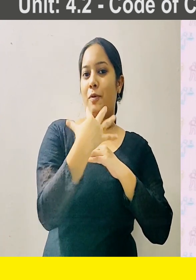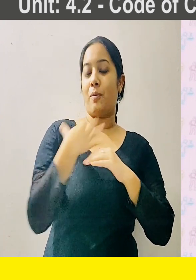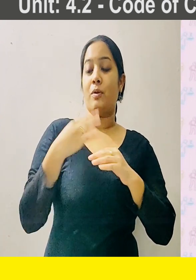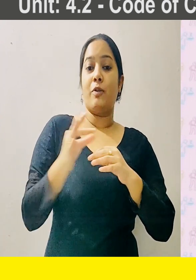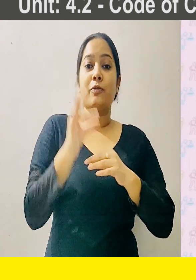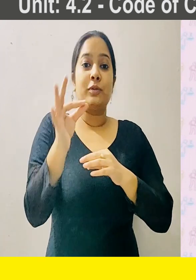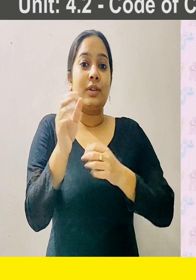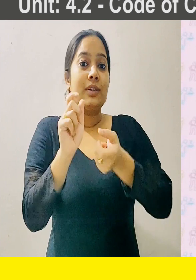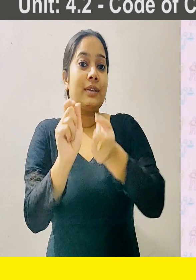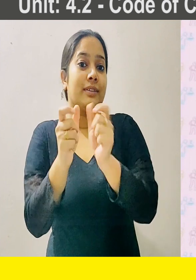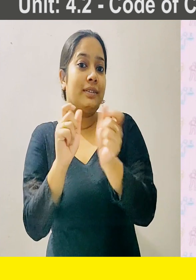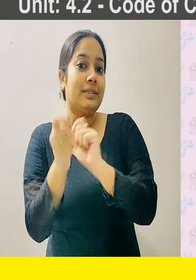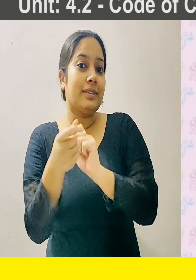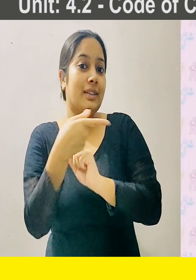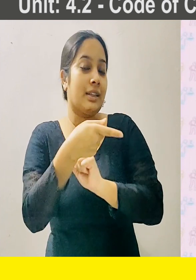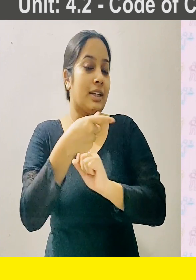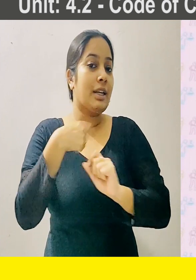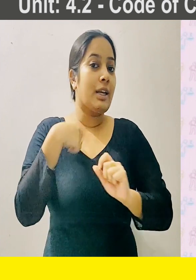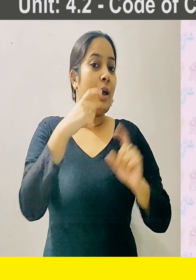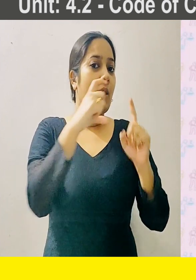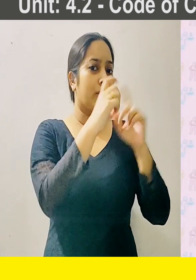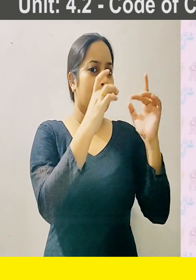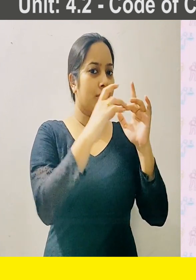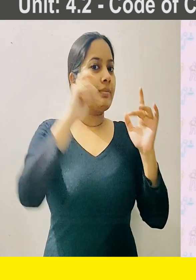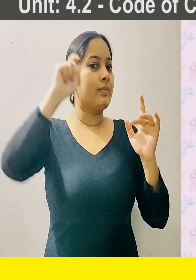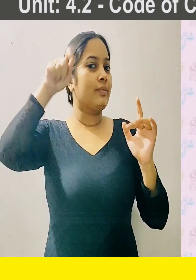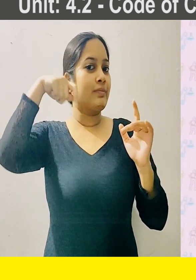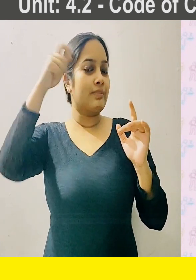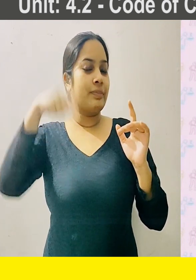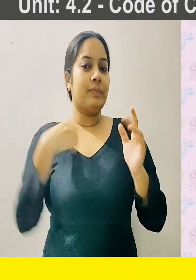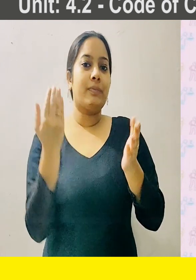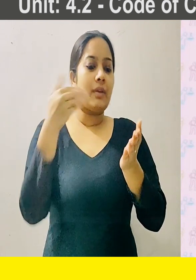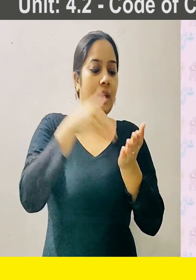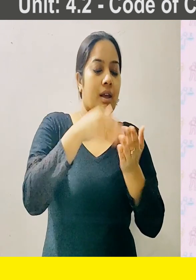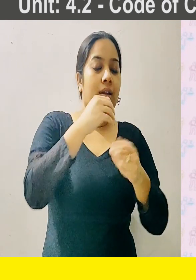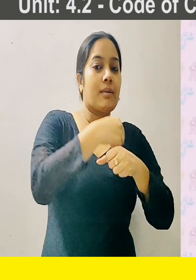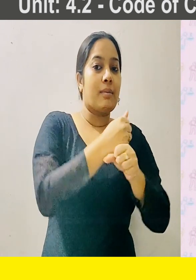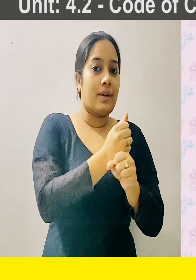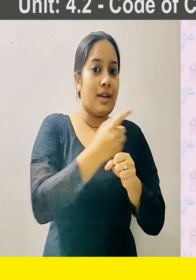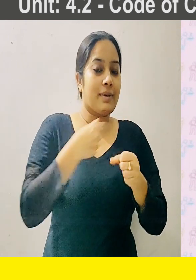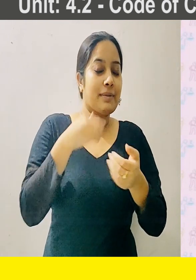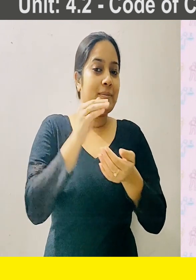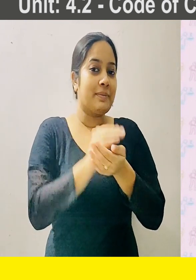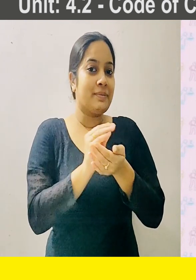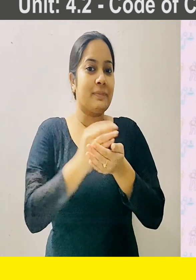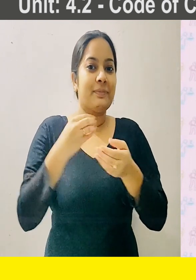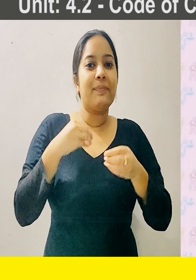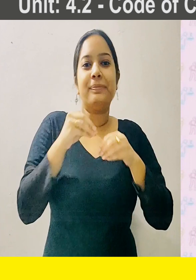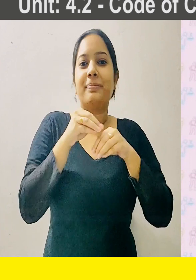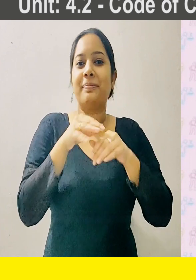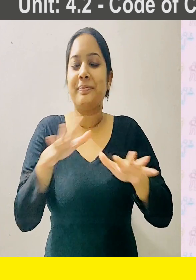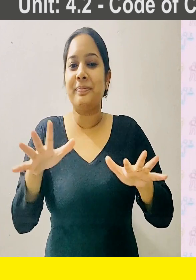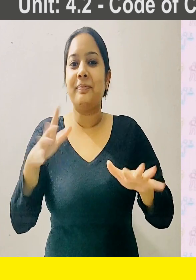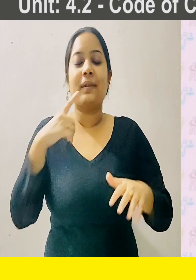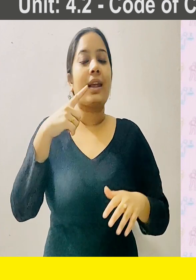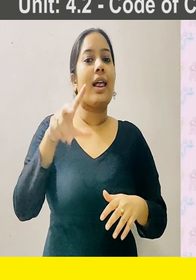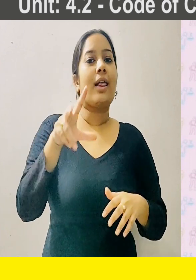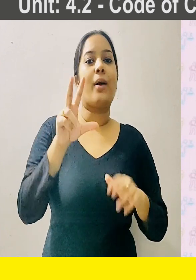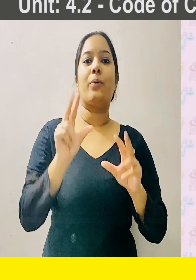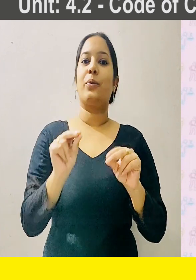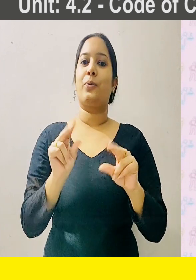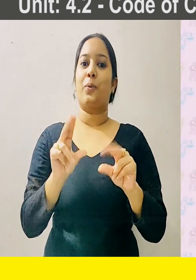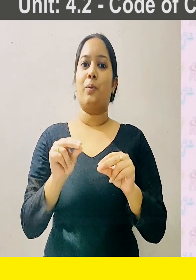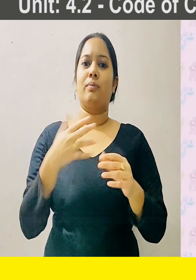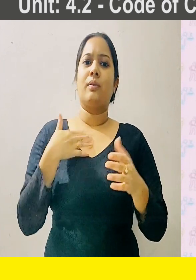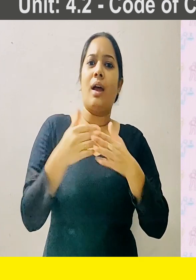acknowledgment in future editions. No part of this digital content be reproduced, stored, or distributed